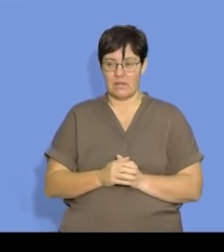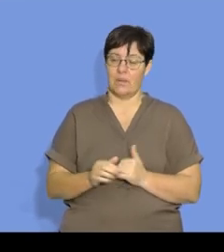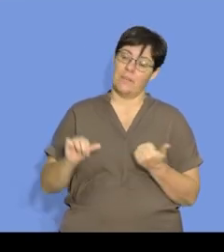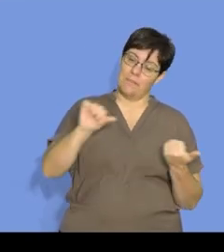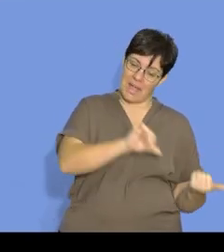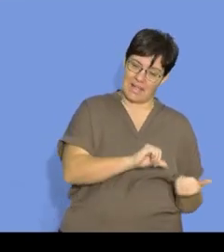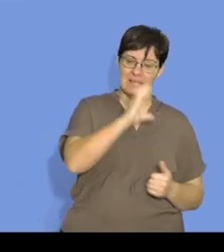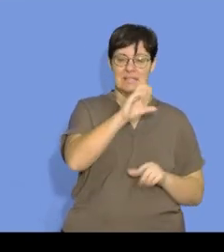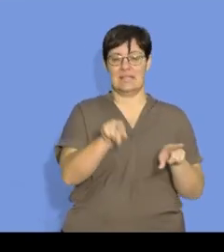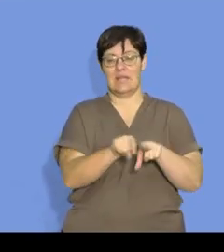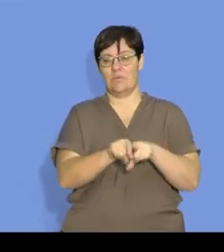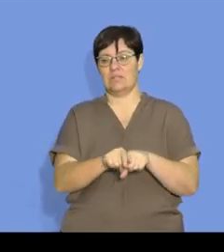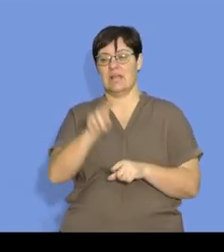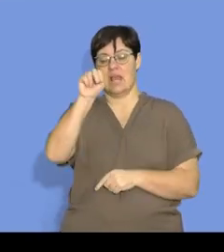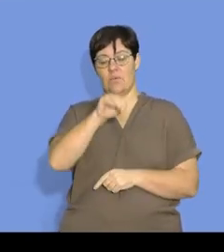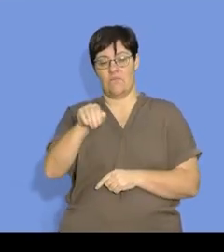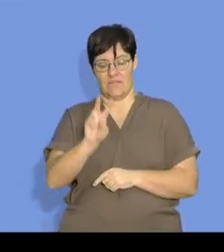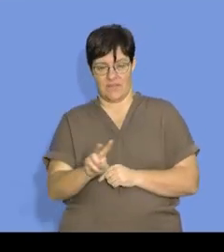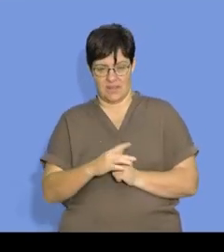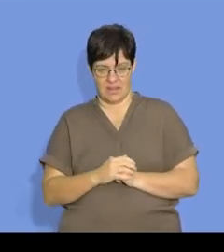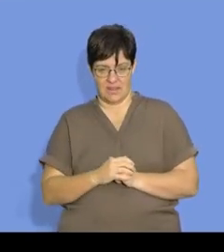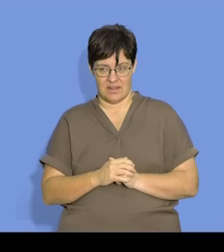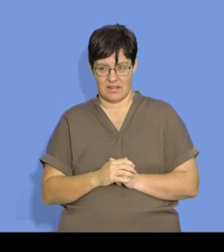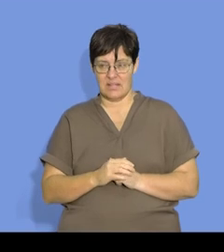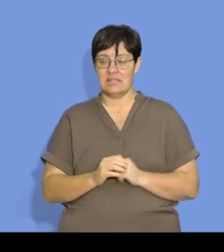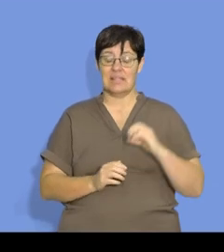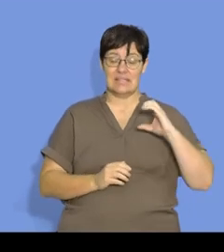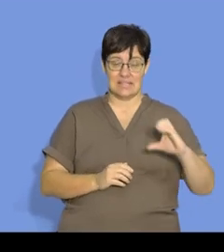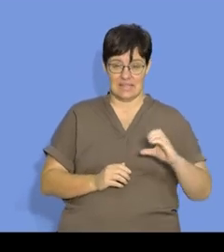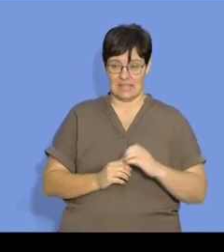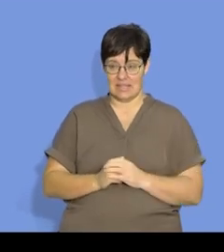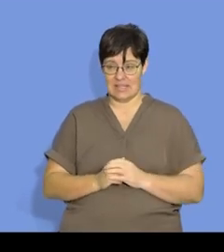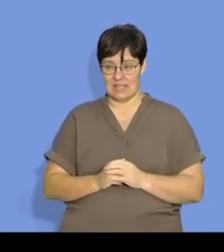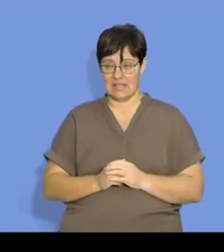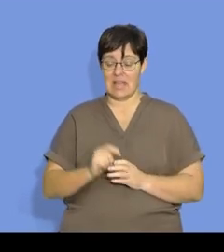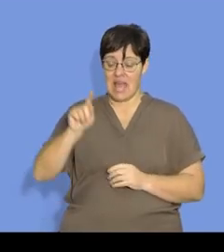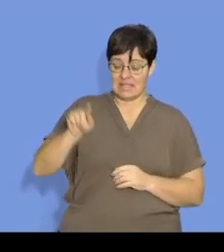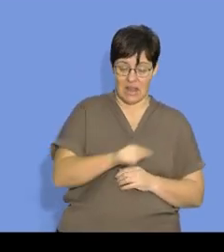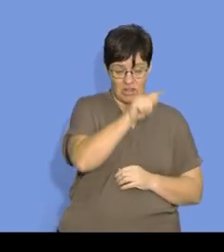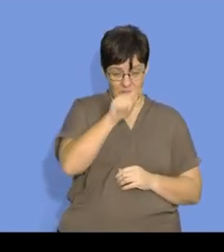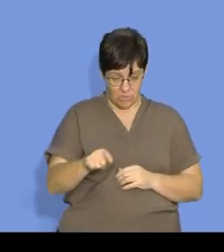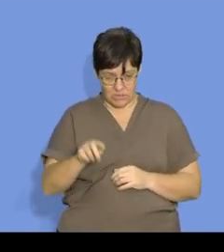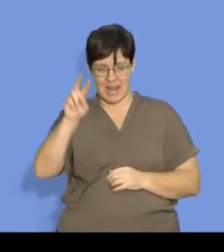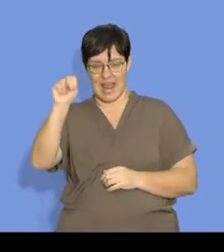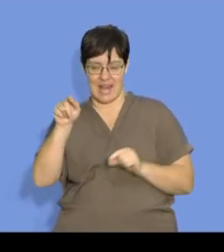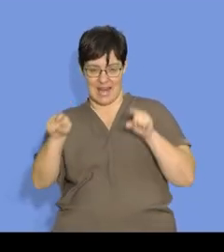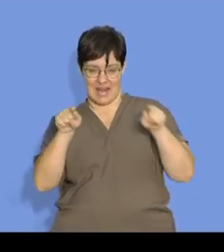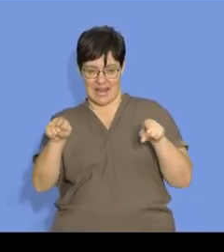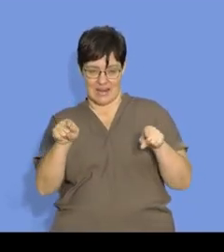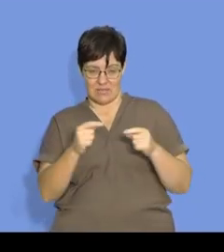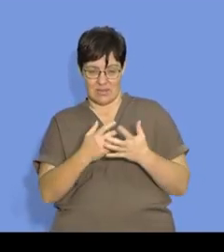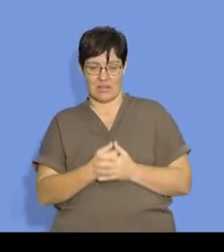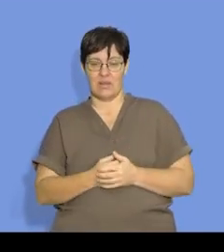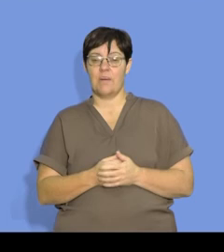back to the C is equal to N over V, we can say the C, sorry, is directly proportional to the